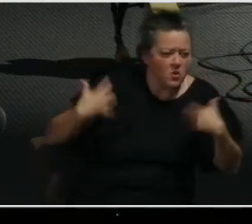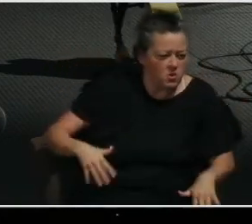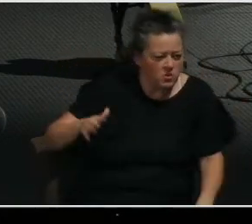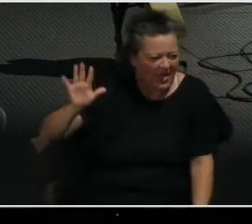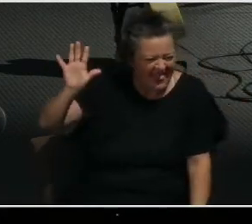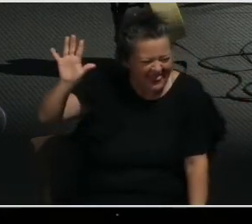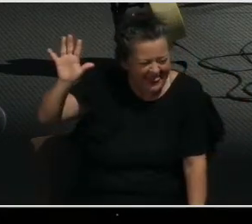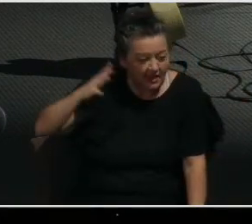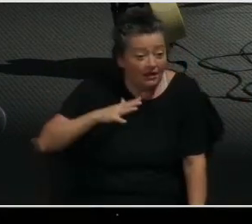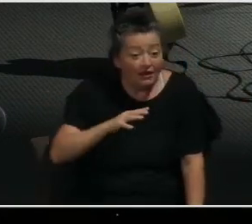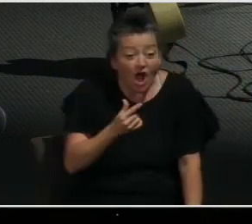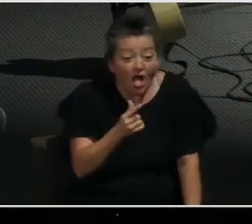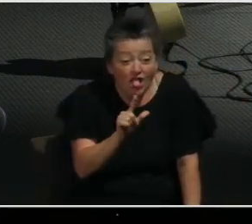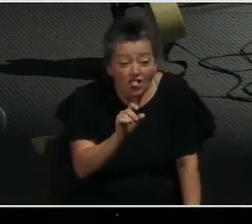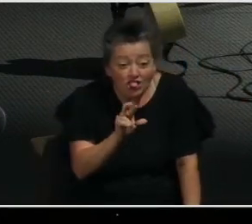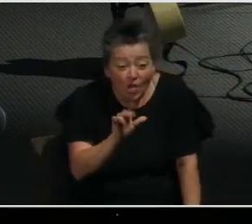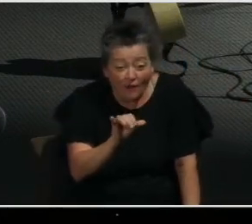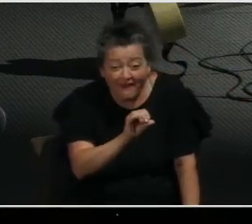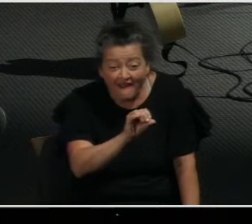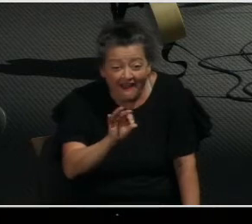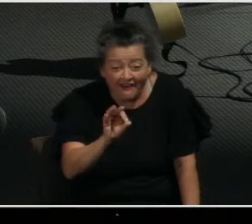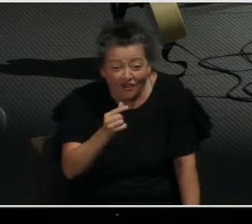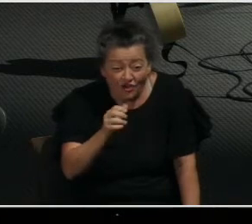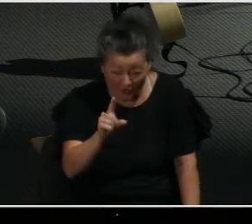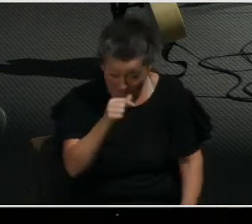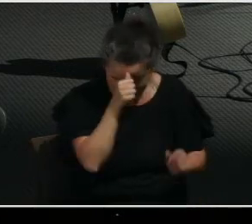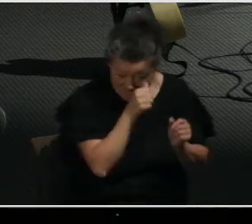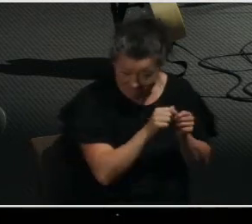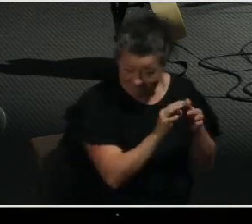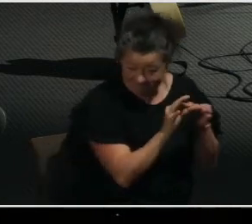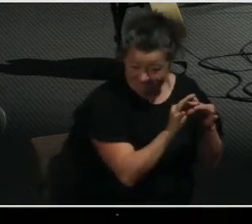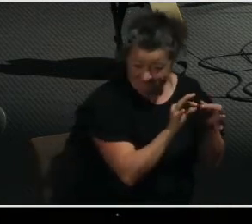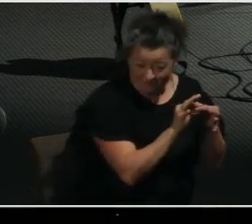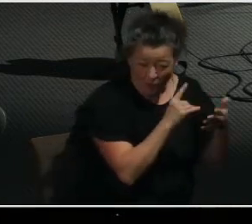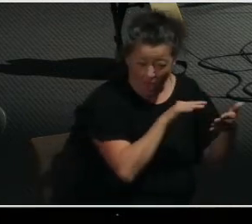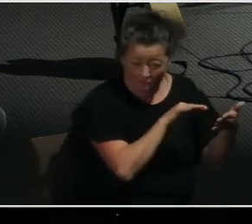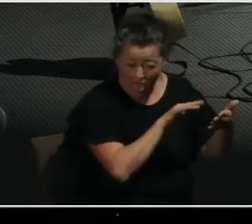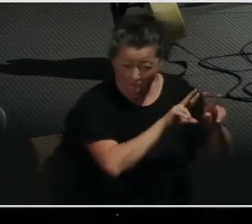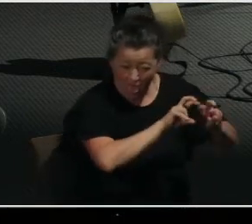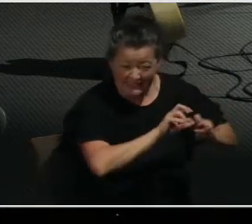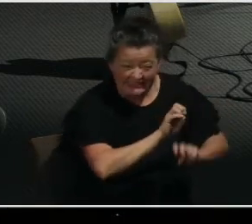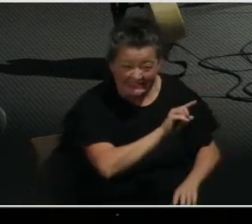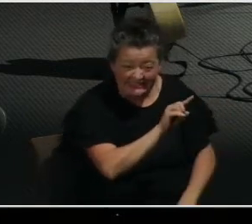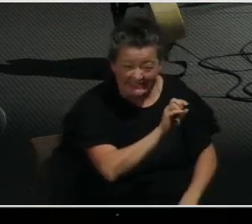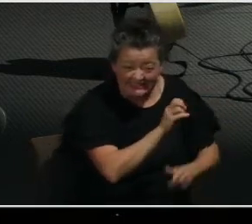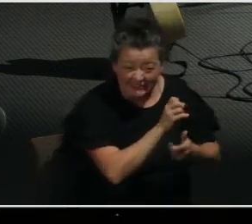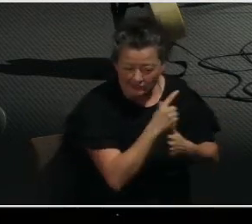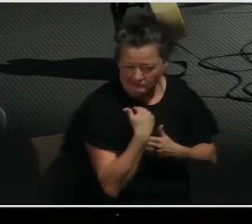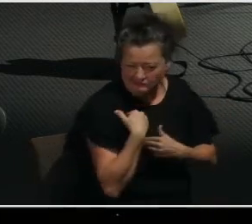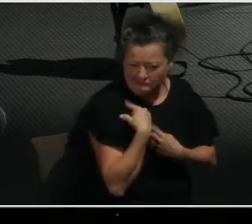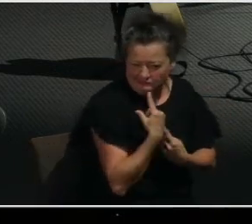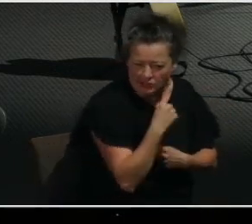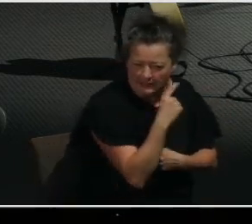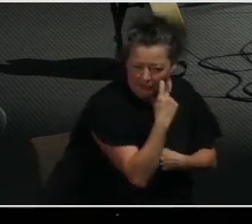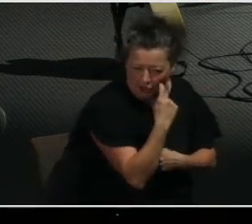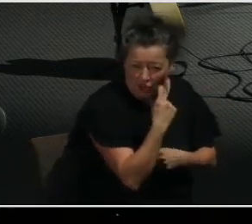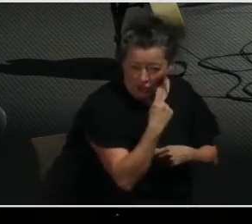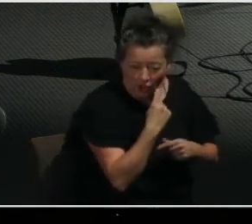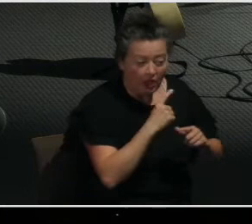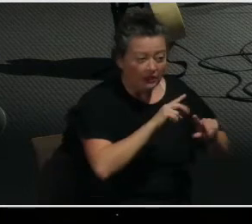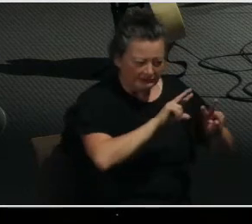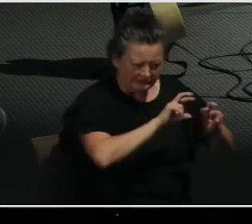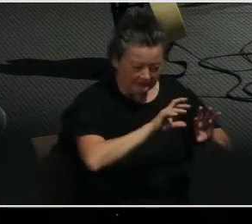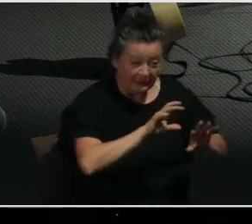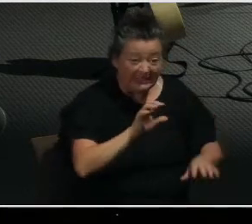It's like the glory of God that we saw throughout the Ezekiel study, if you were with us, through the spring and the summer. And remember